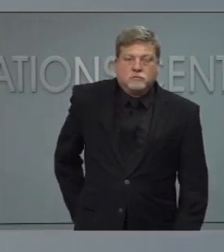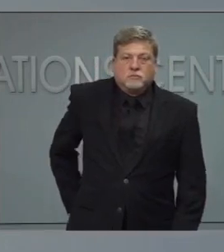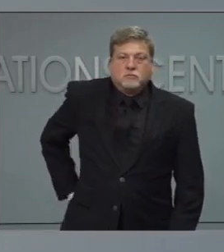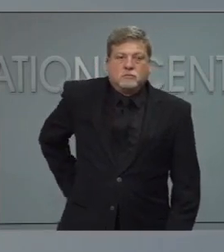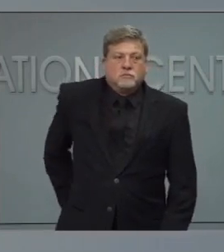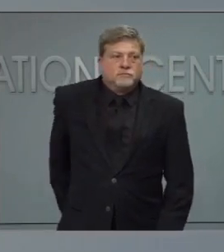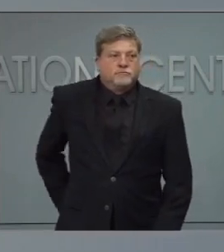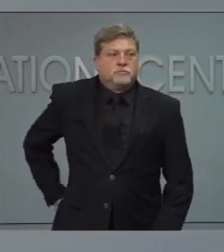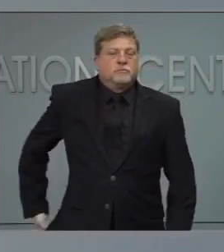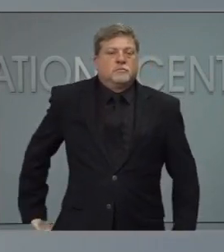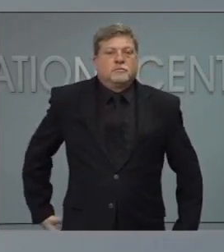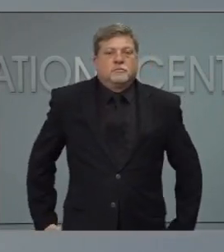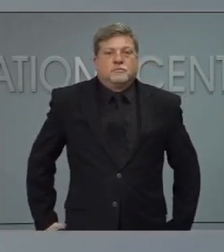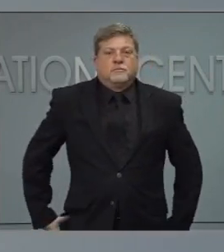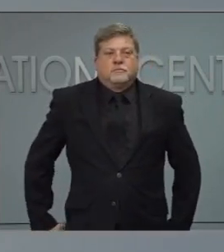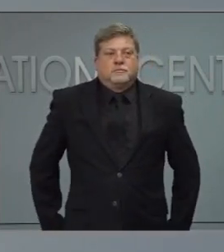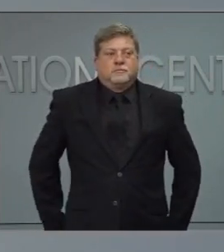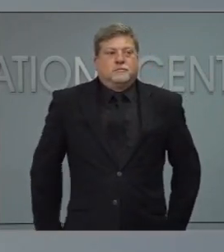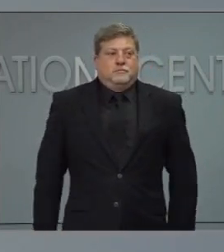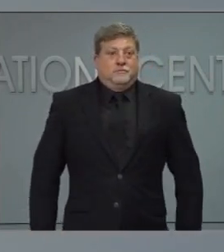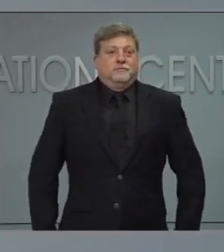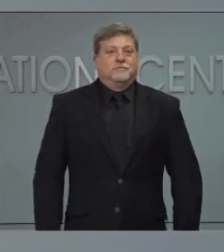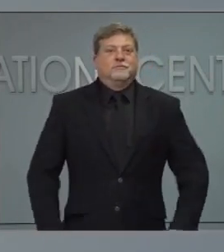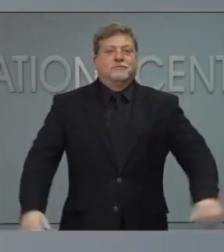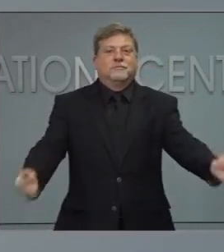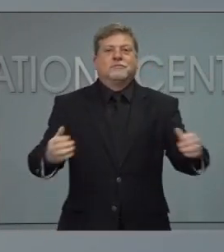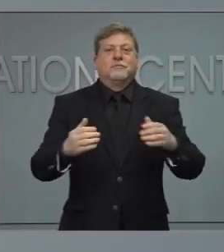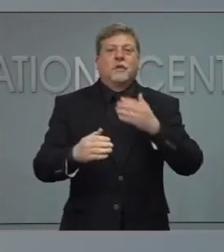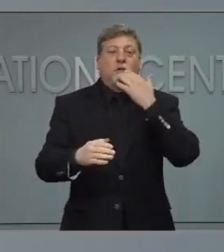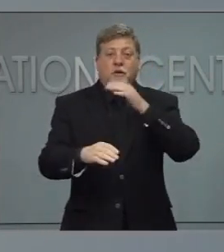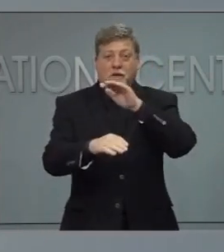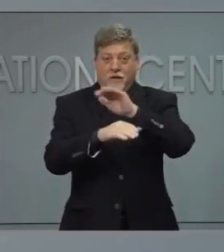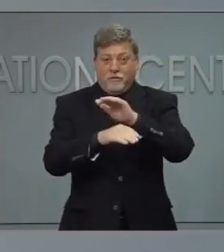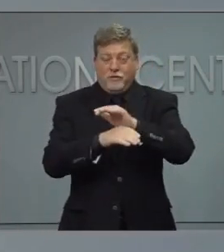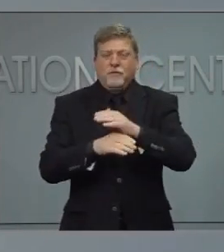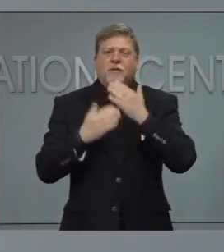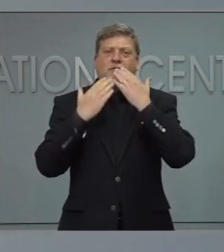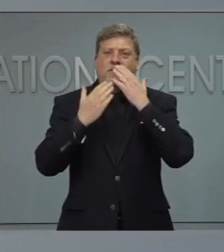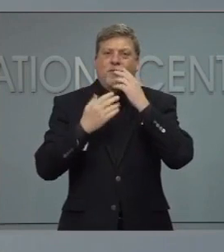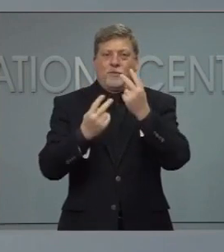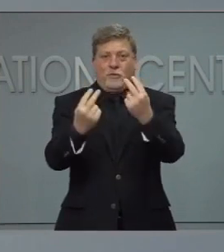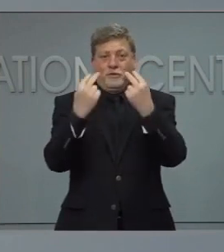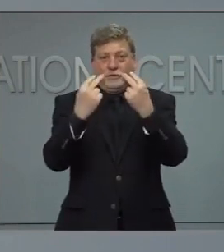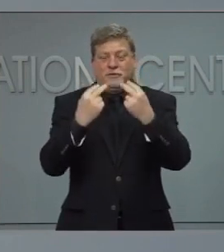Good afternoon, everyone, and thank you for joining today's update. As of today, we have had